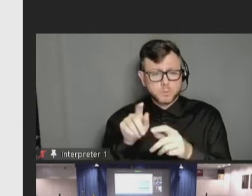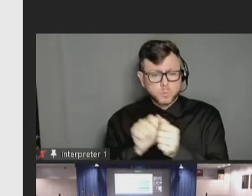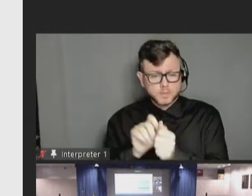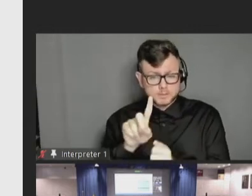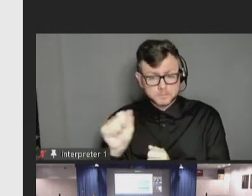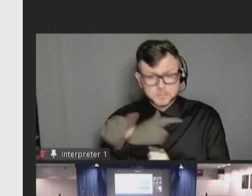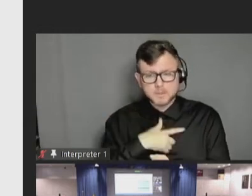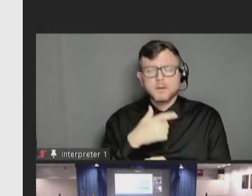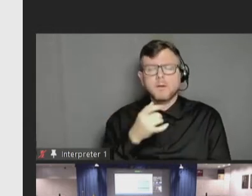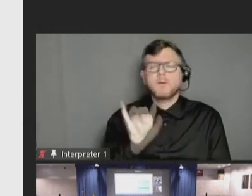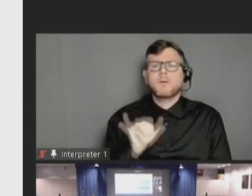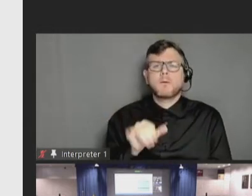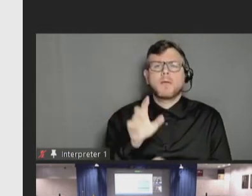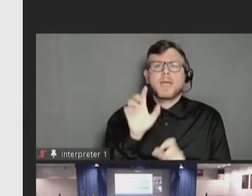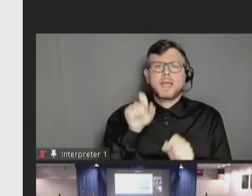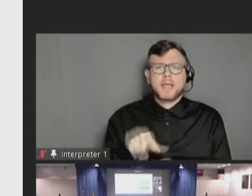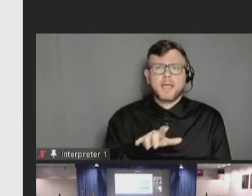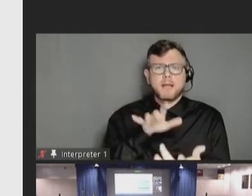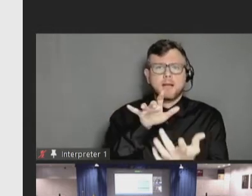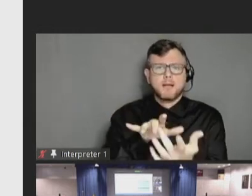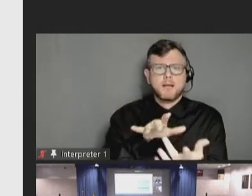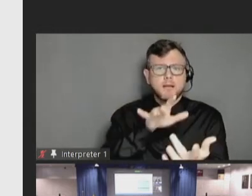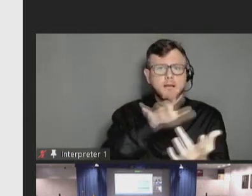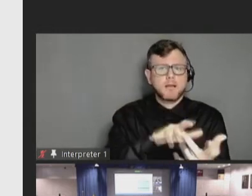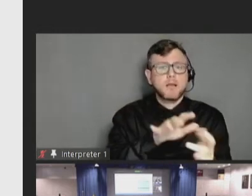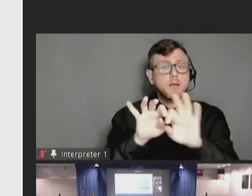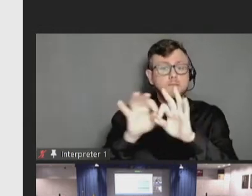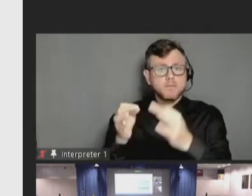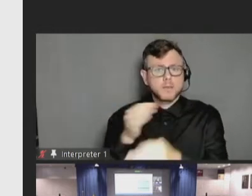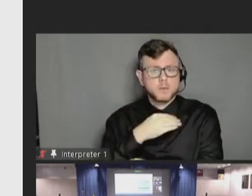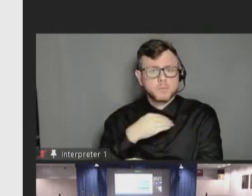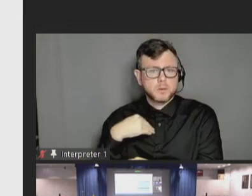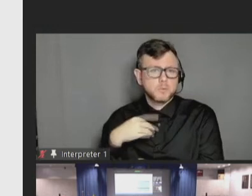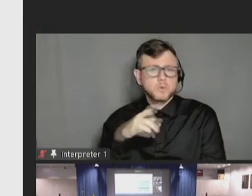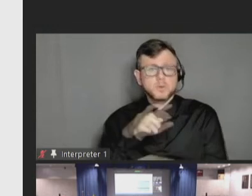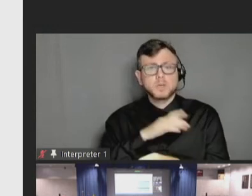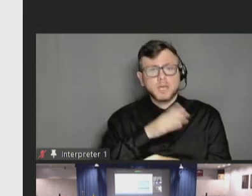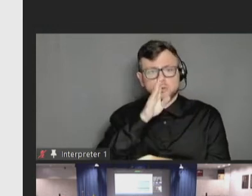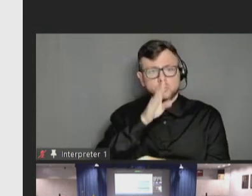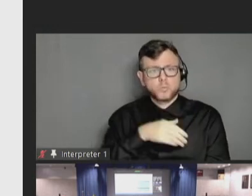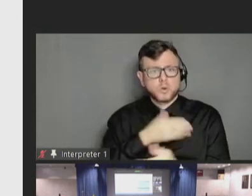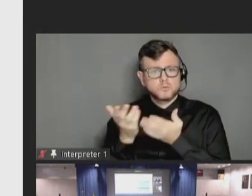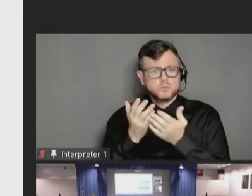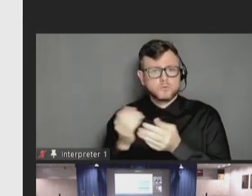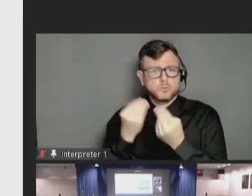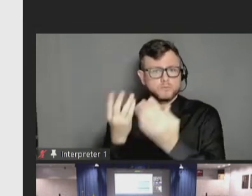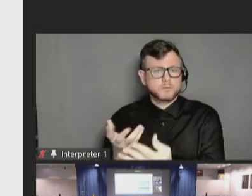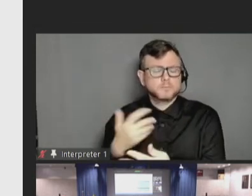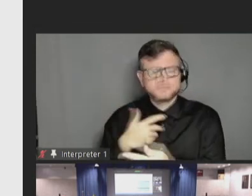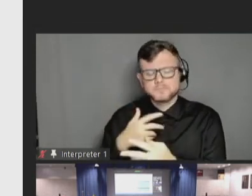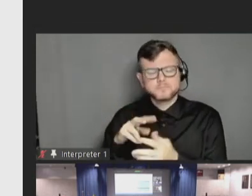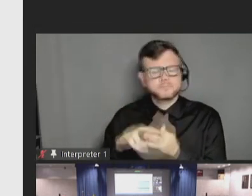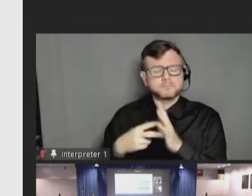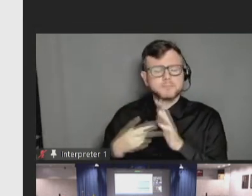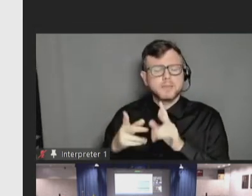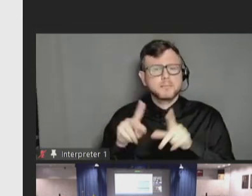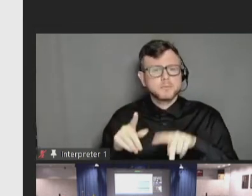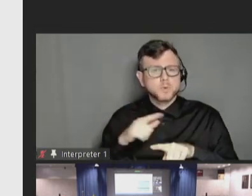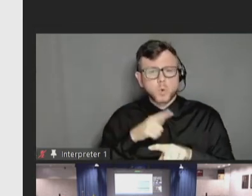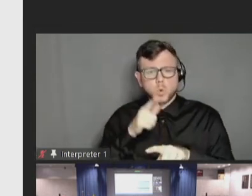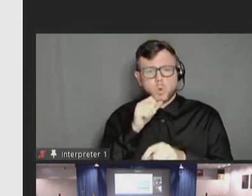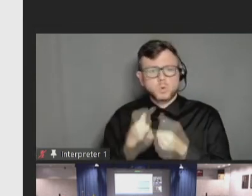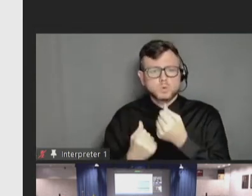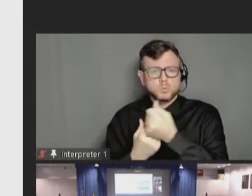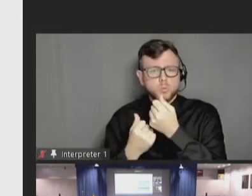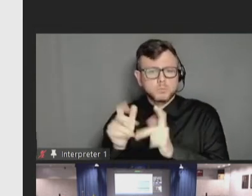also realized they could reach others, family members, and direct service providers. These are people who are supporting